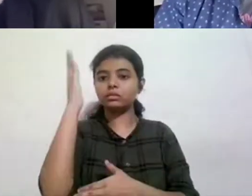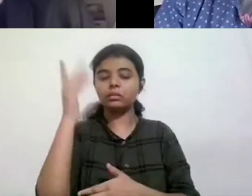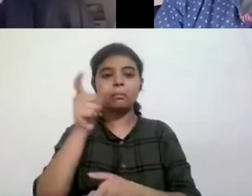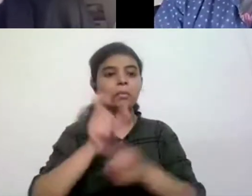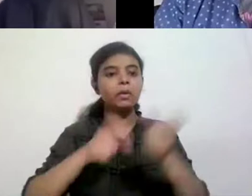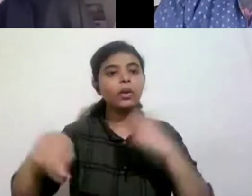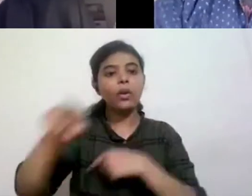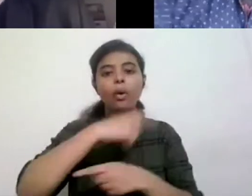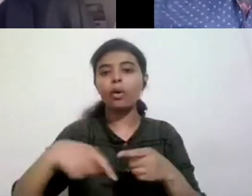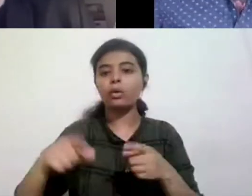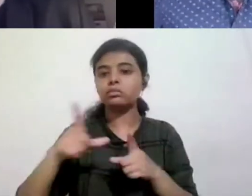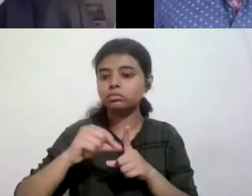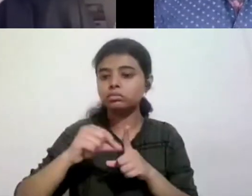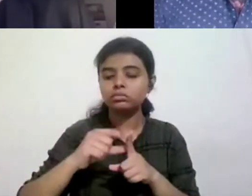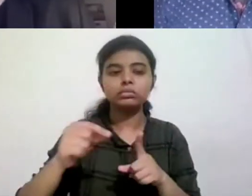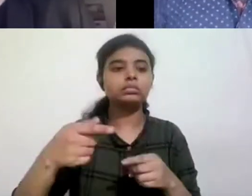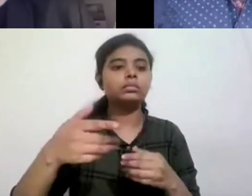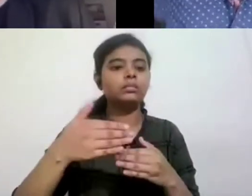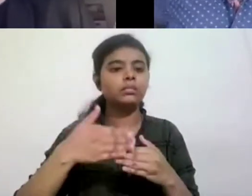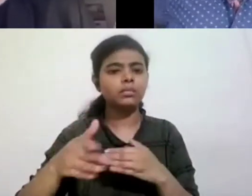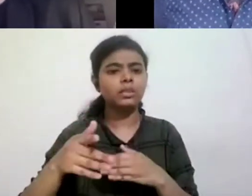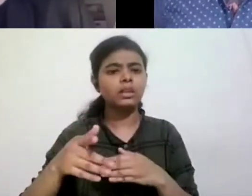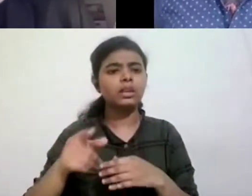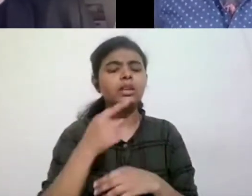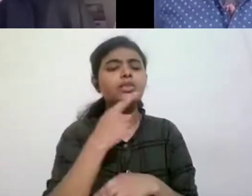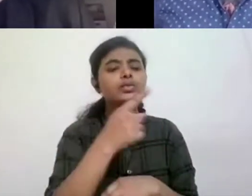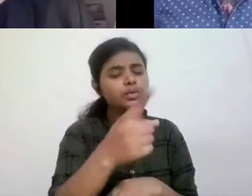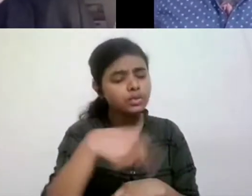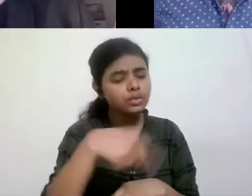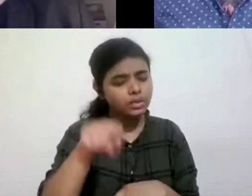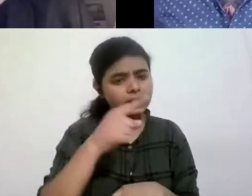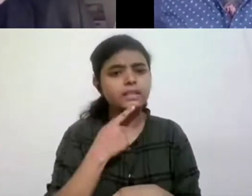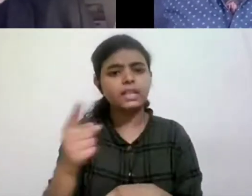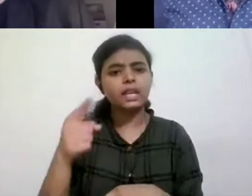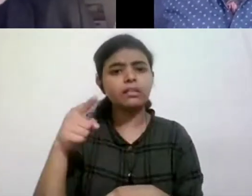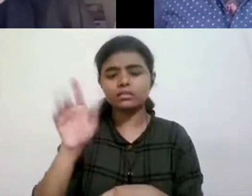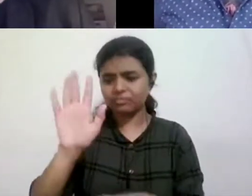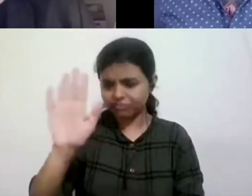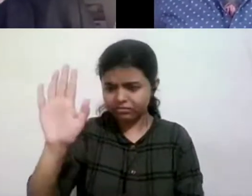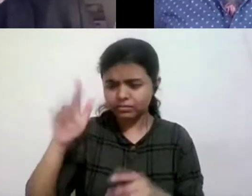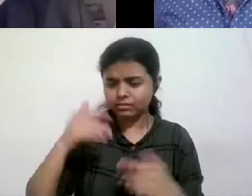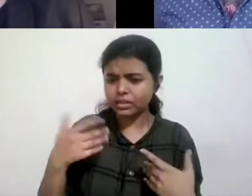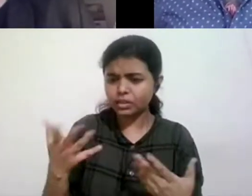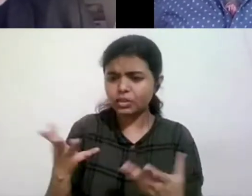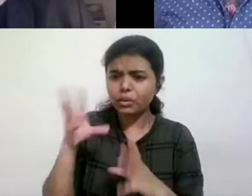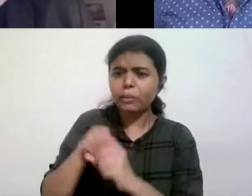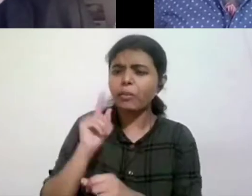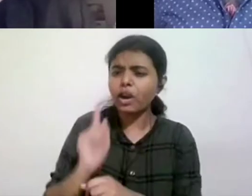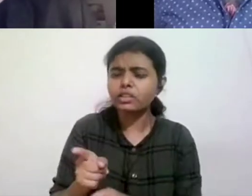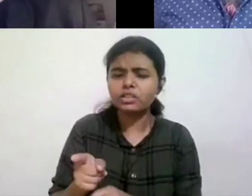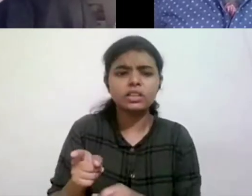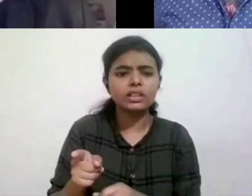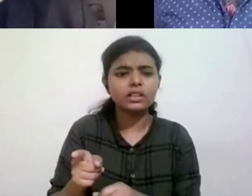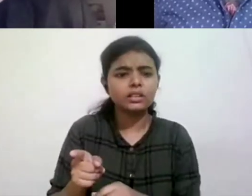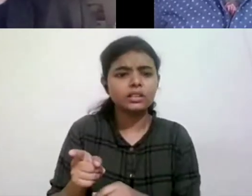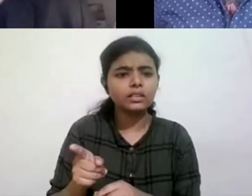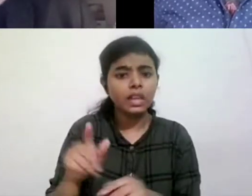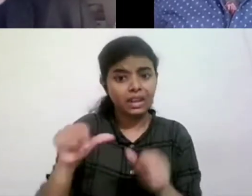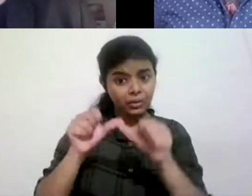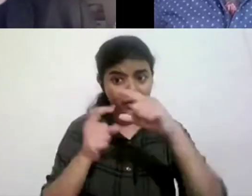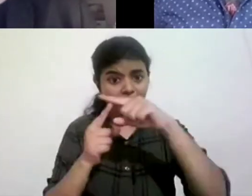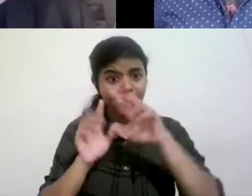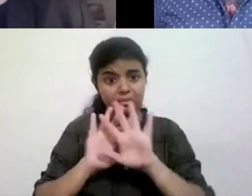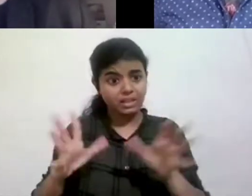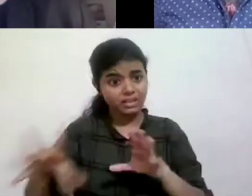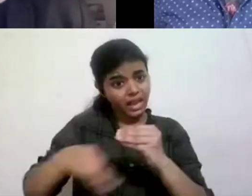doing is to, is to say, no, wait, actually, this is something that needs to be included because it adds, it's not that it's just an add